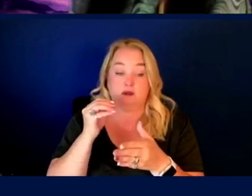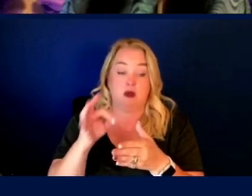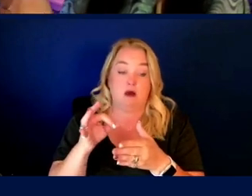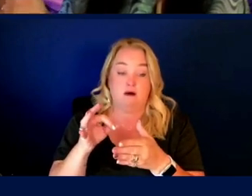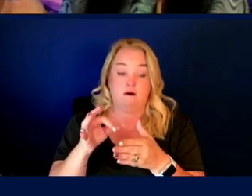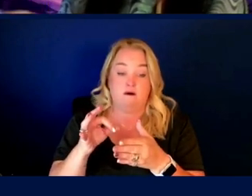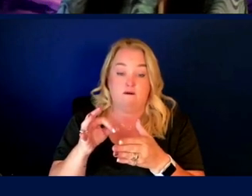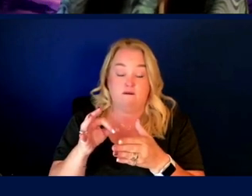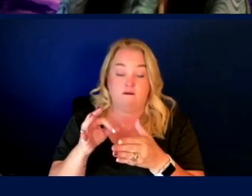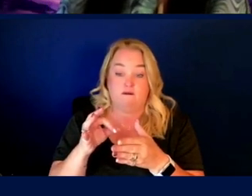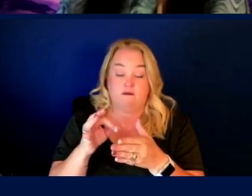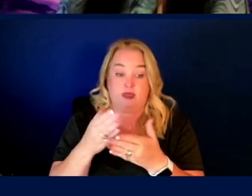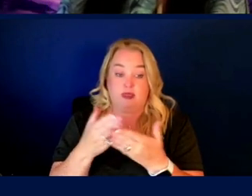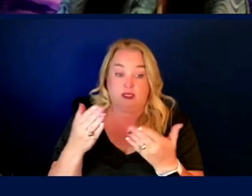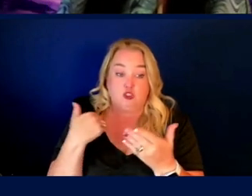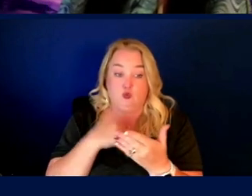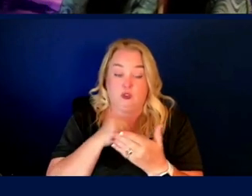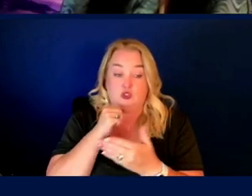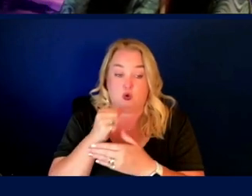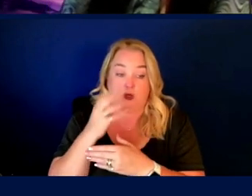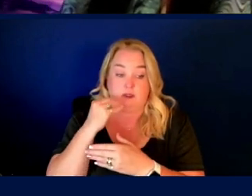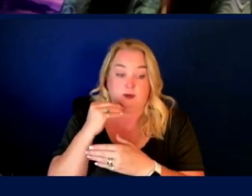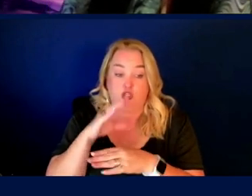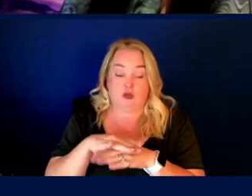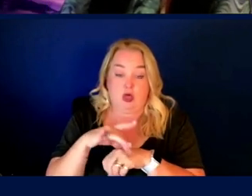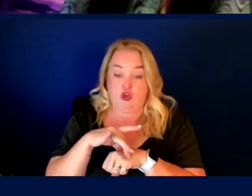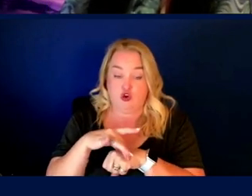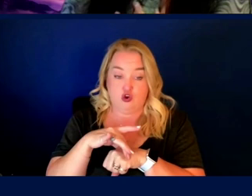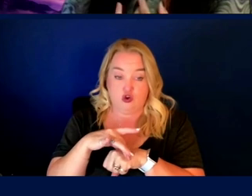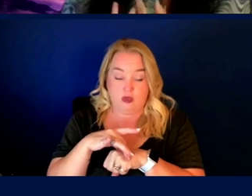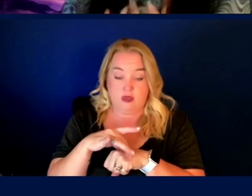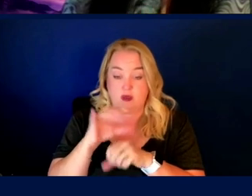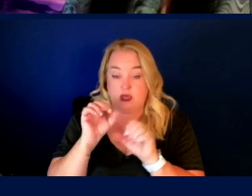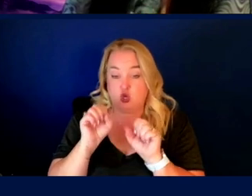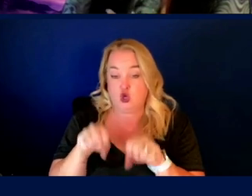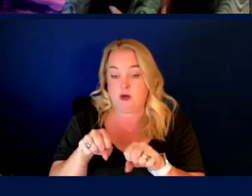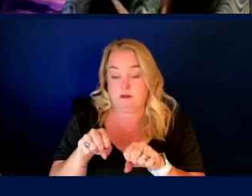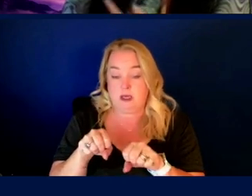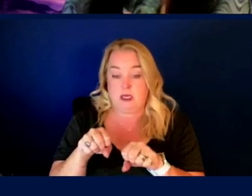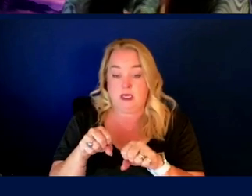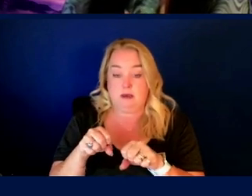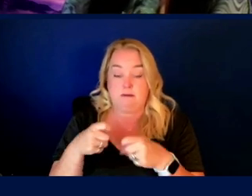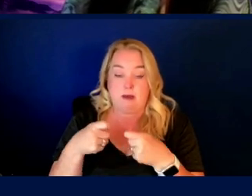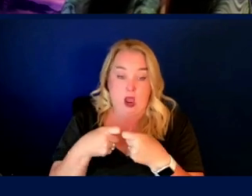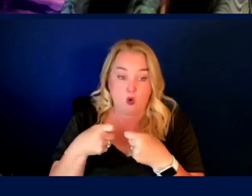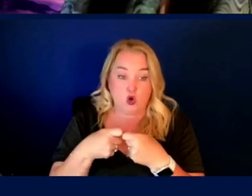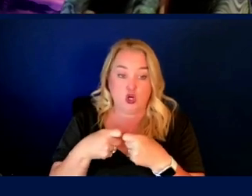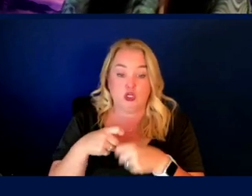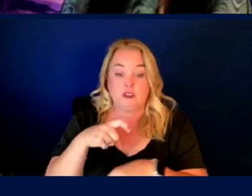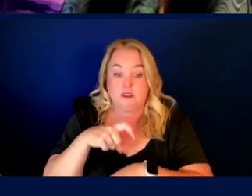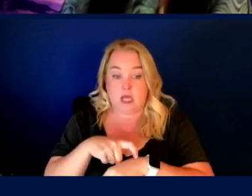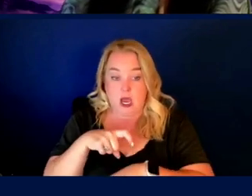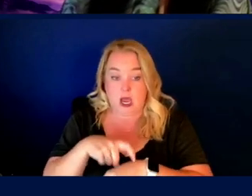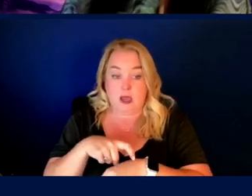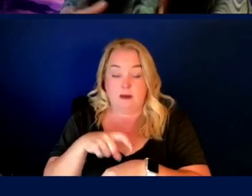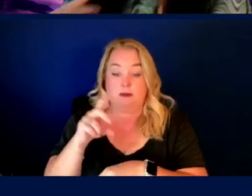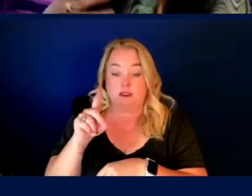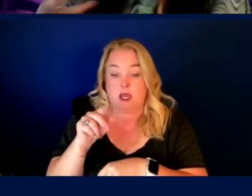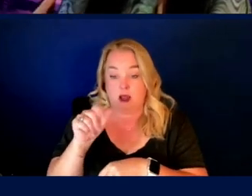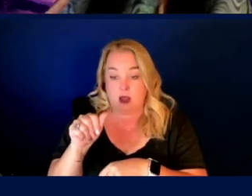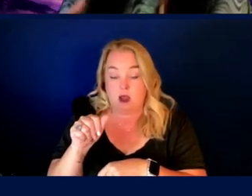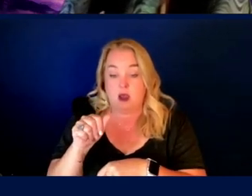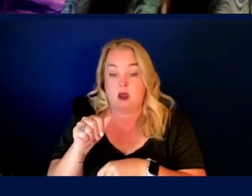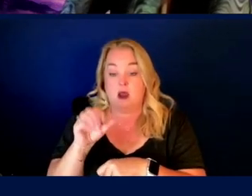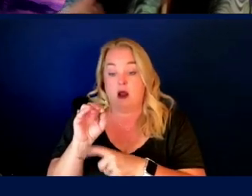to levels that we just simply don't experience on earth. Uh, this can be of power, of time, of data, of